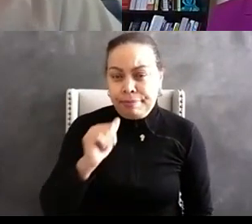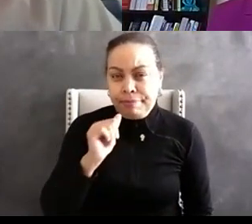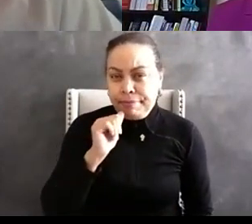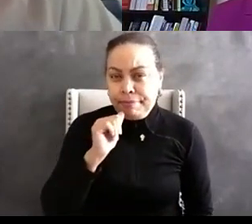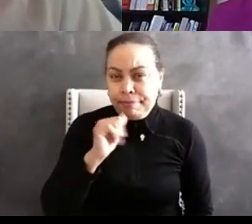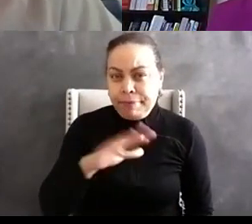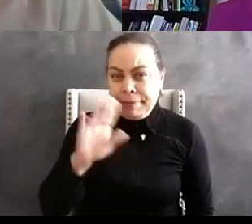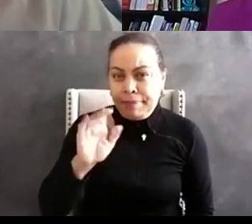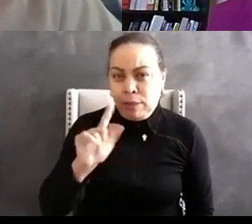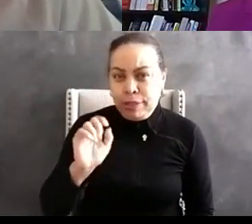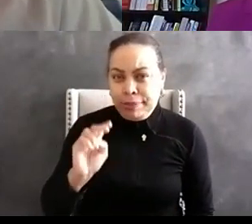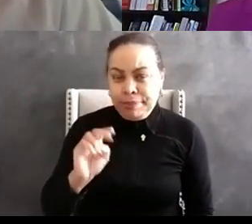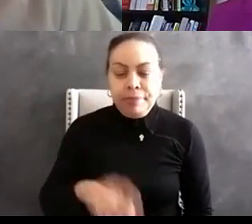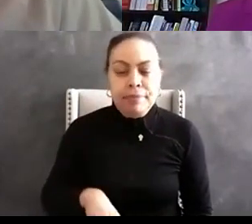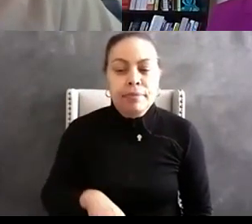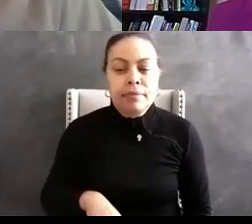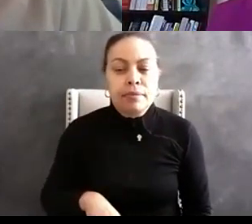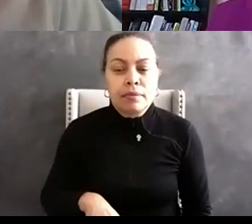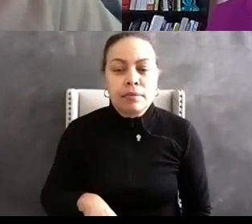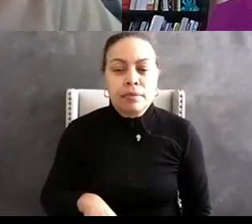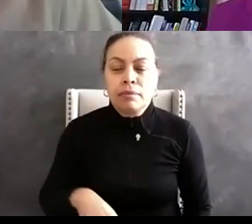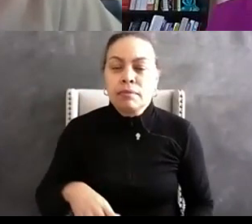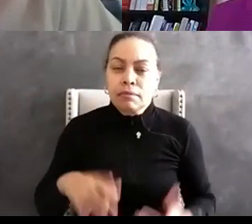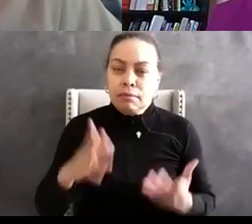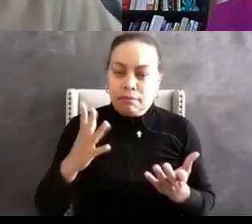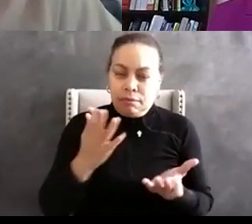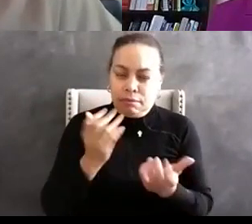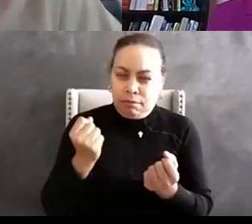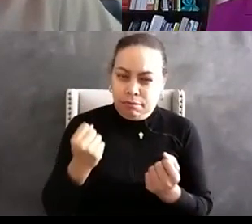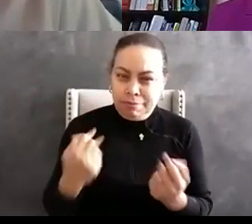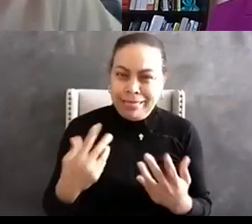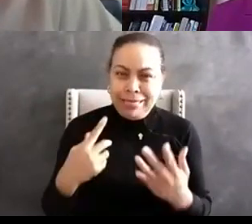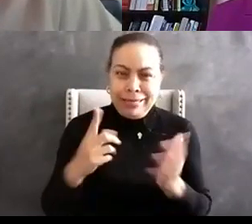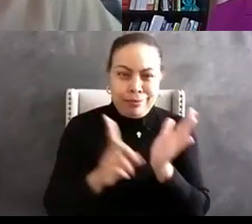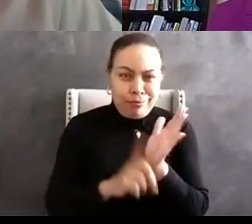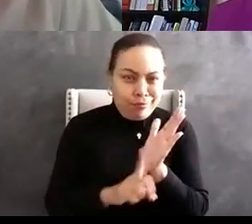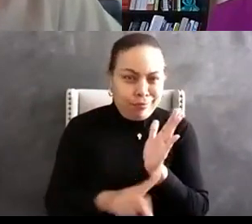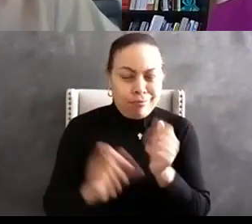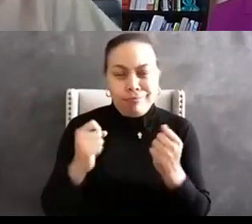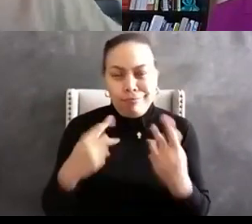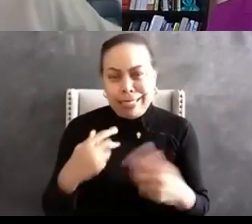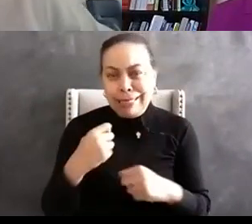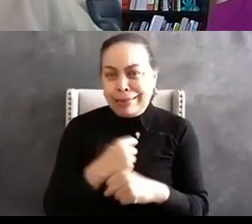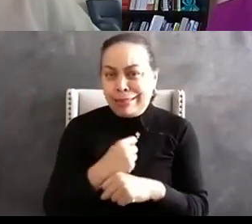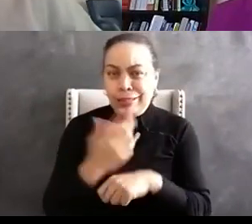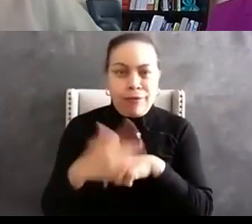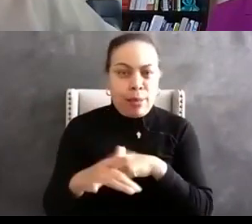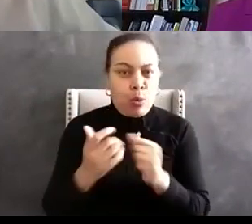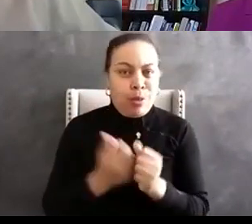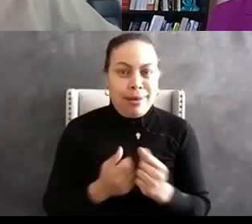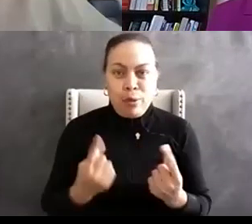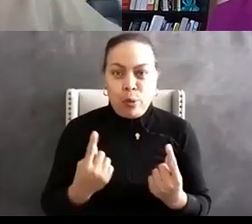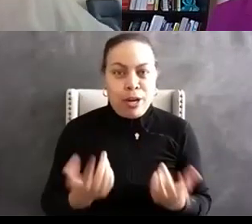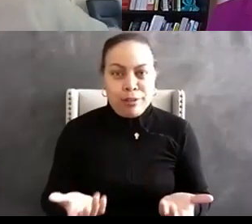that um there are a number of uh studies that um that are available everywhere um